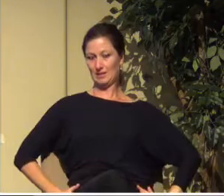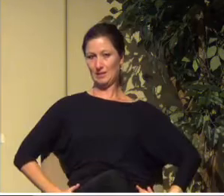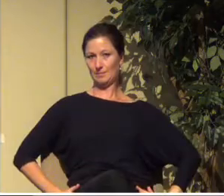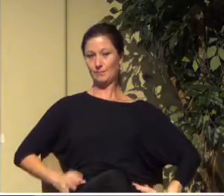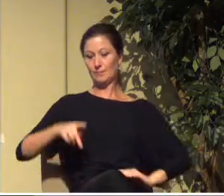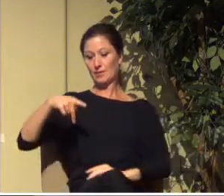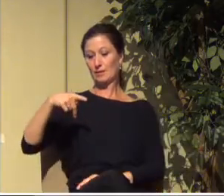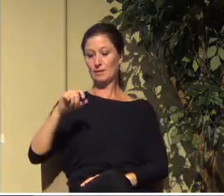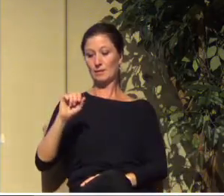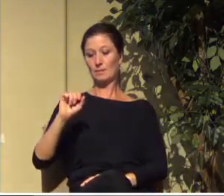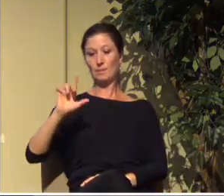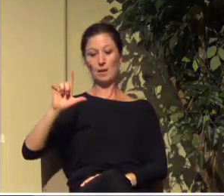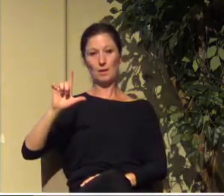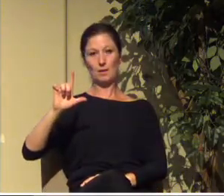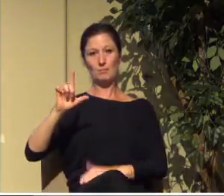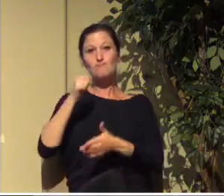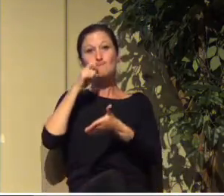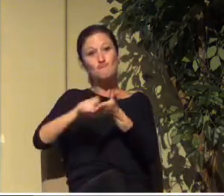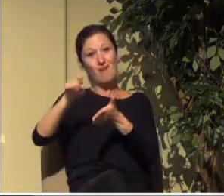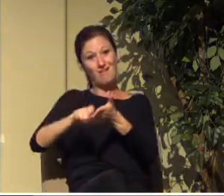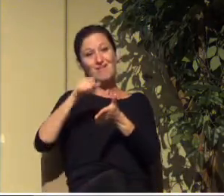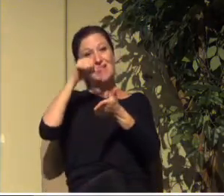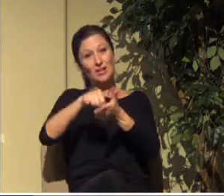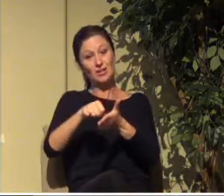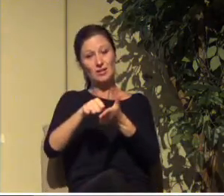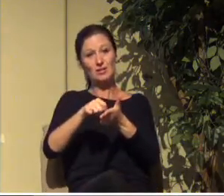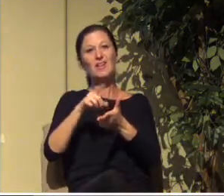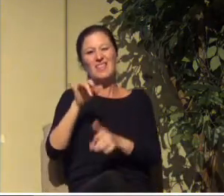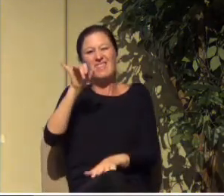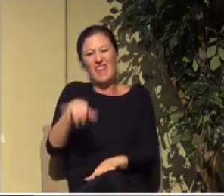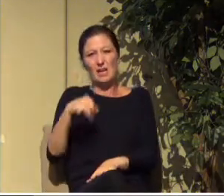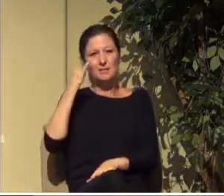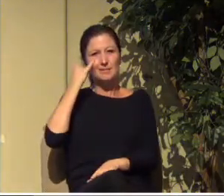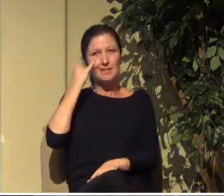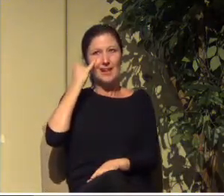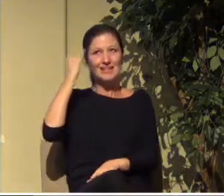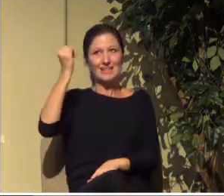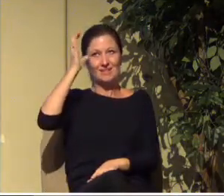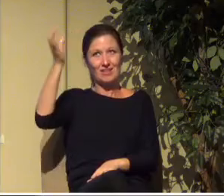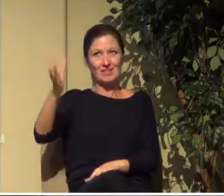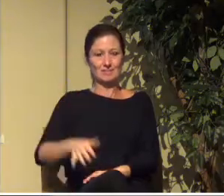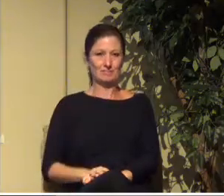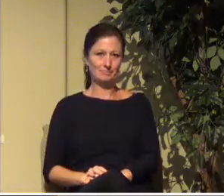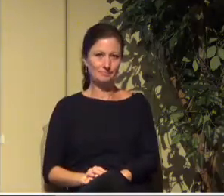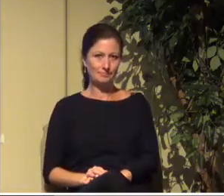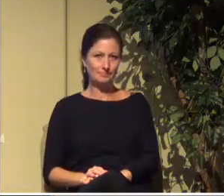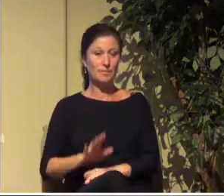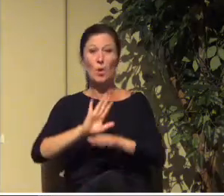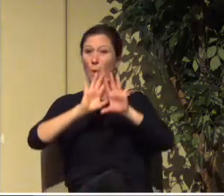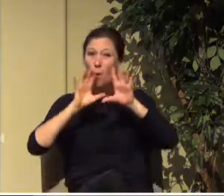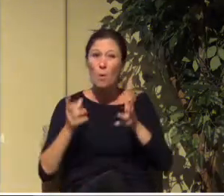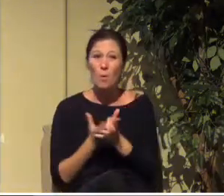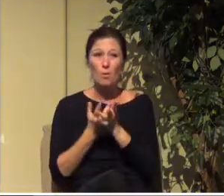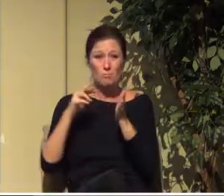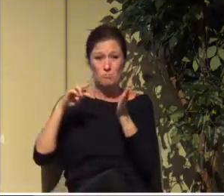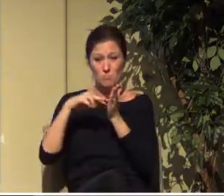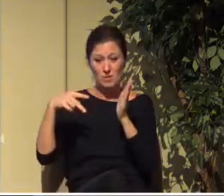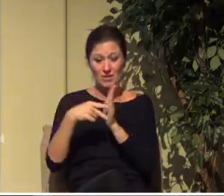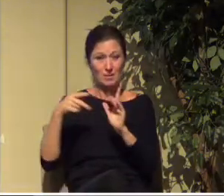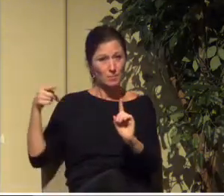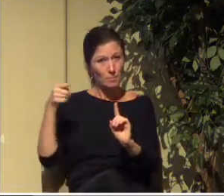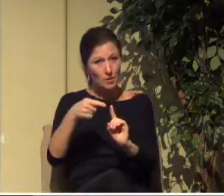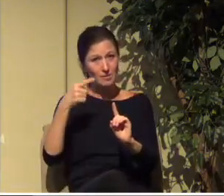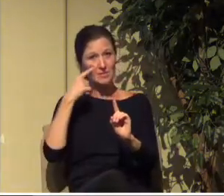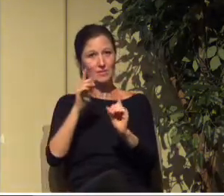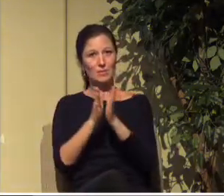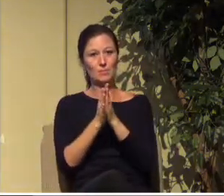in Ephesians chapter 1. Okay, so the whole purpose of the book of Ephesians is about who we are